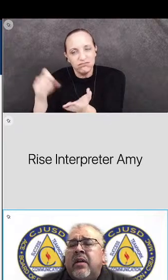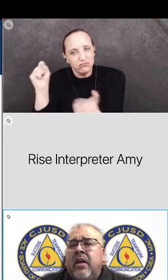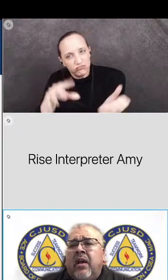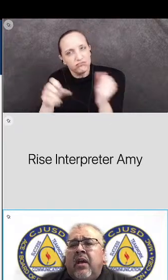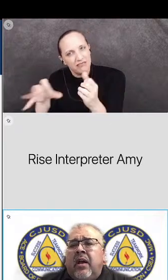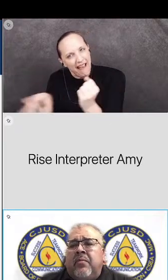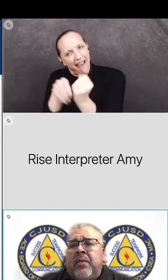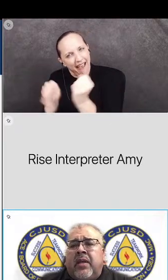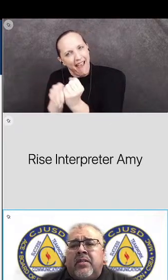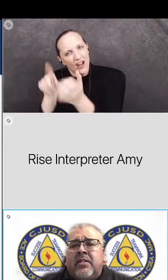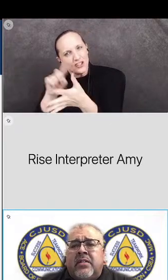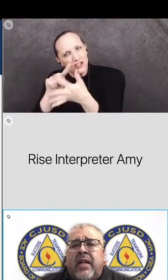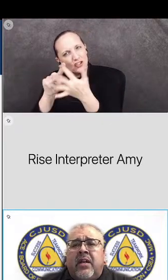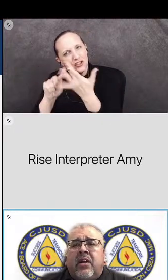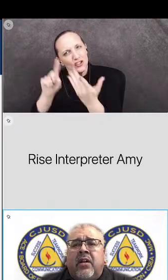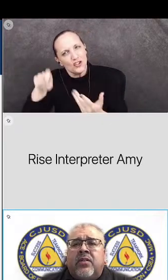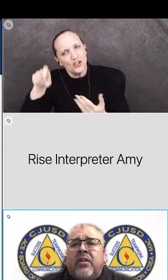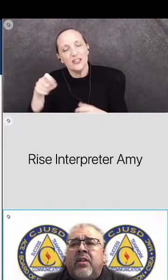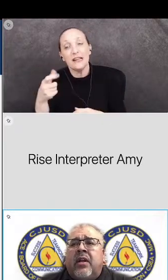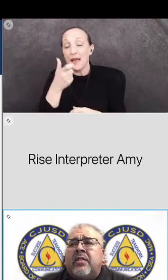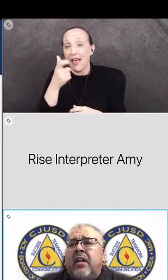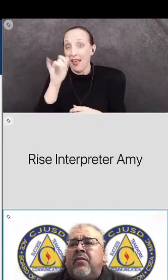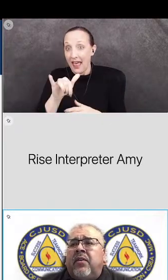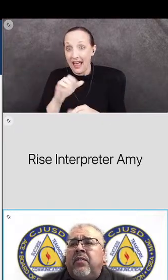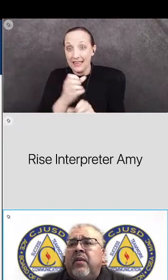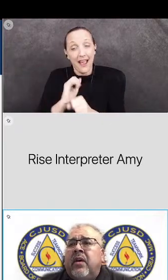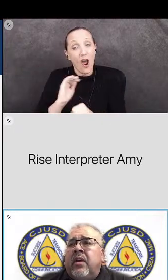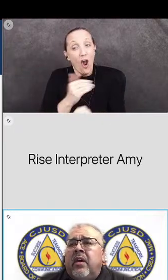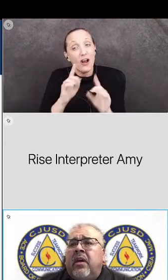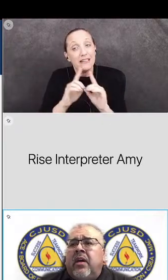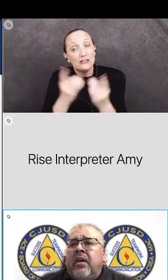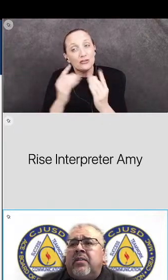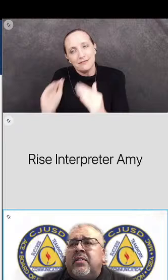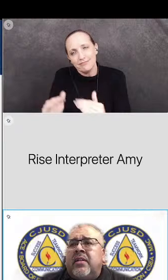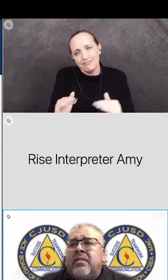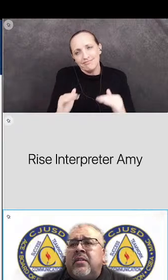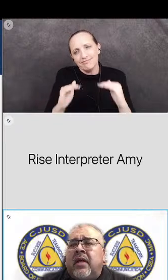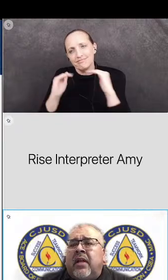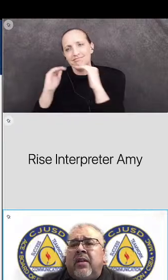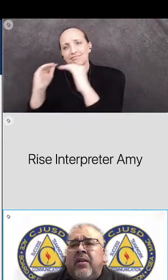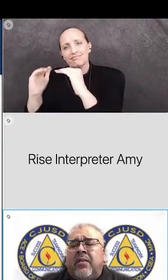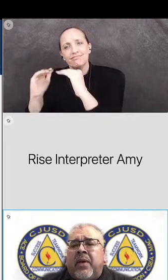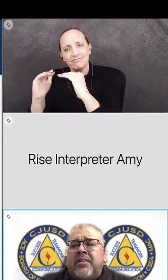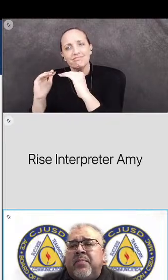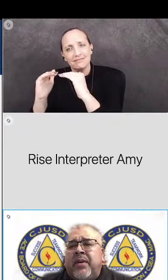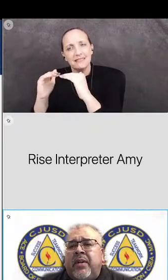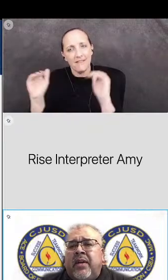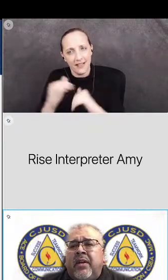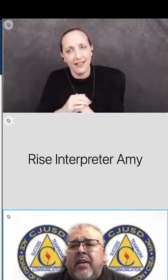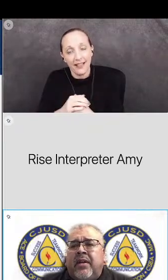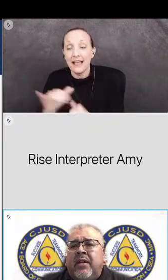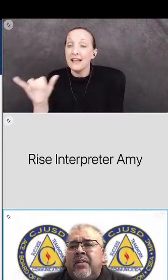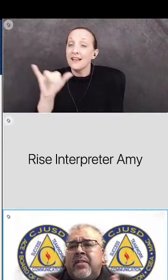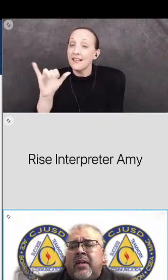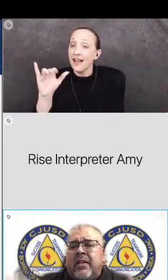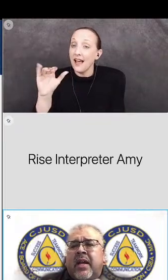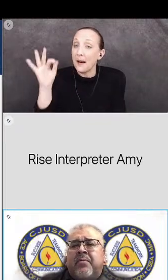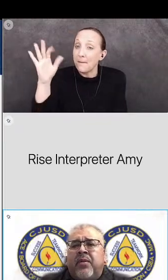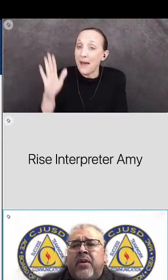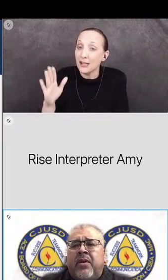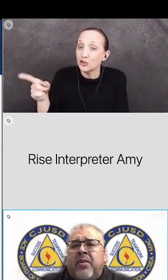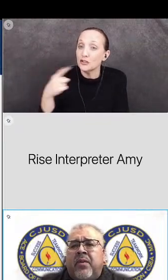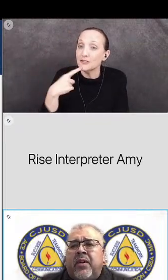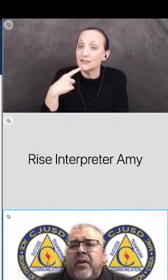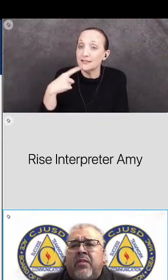district uh because this is taking our district to the next level it's it's like you know the pastor put in in in his